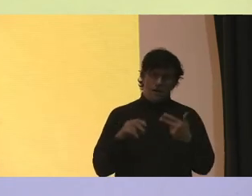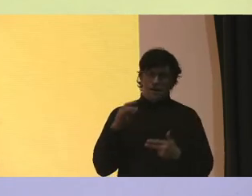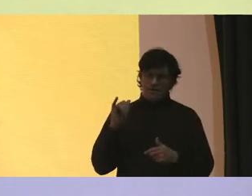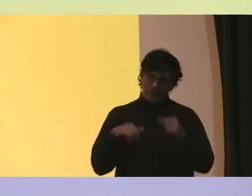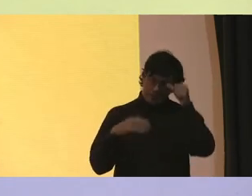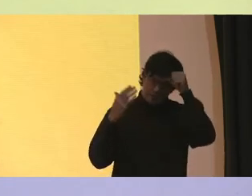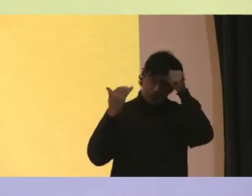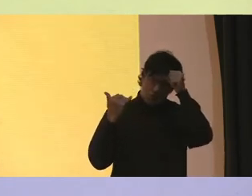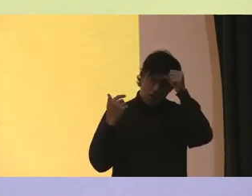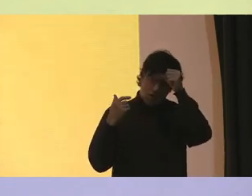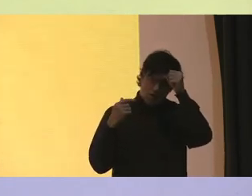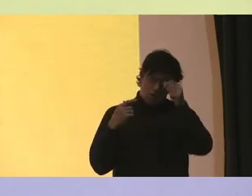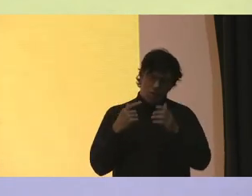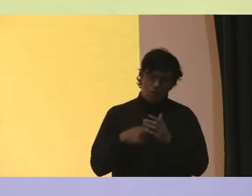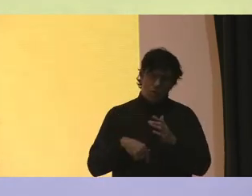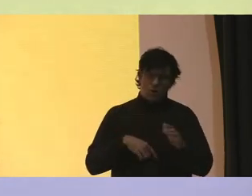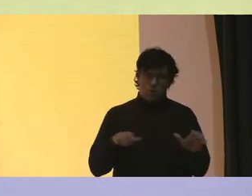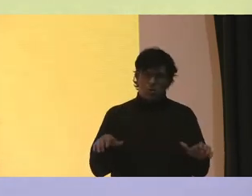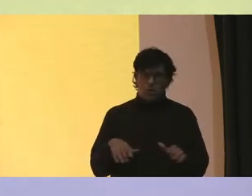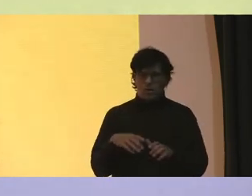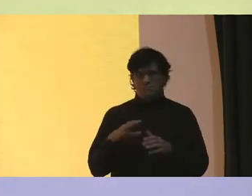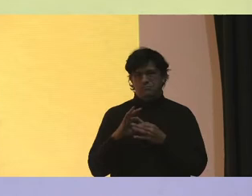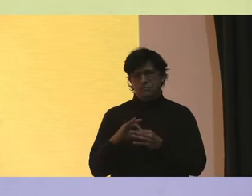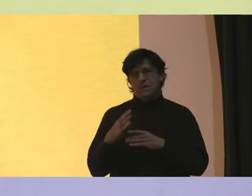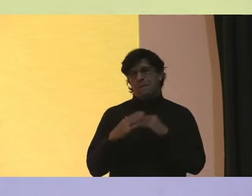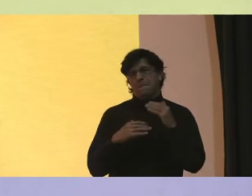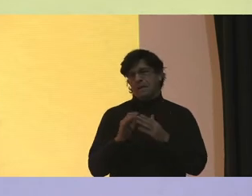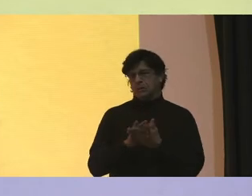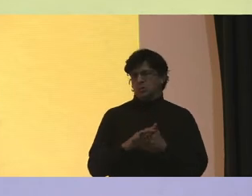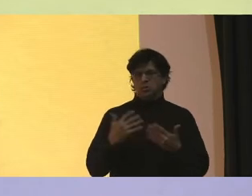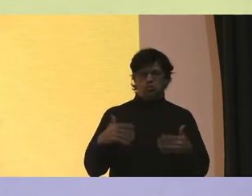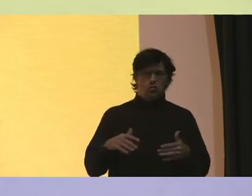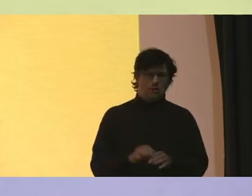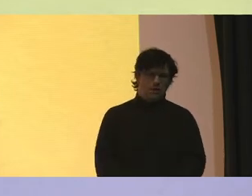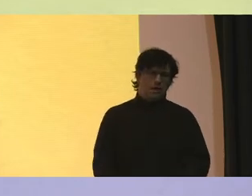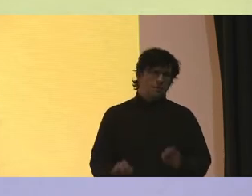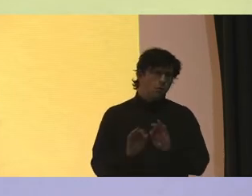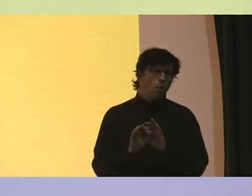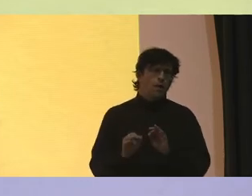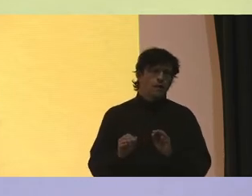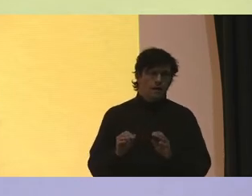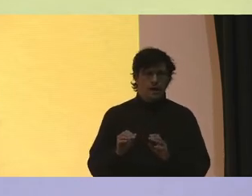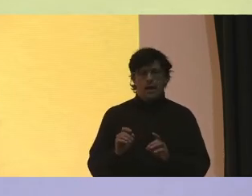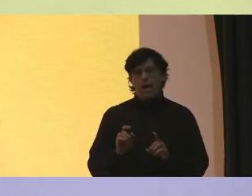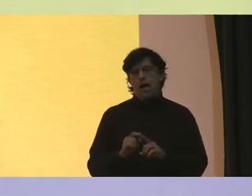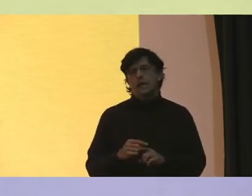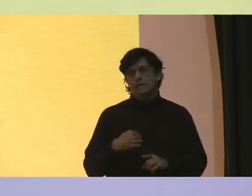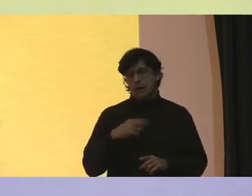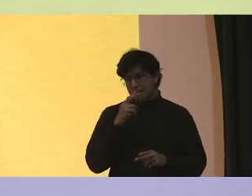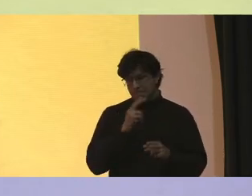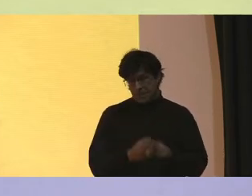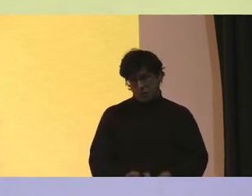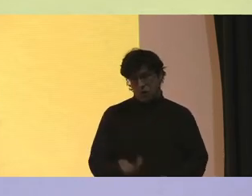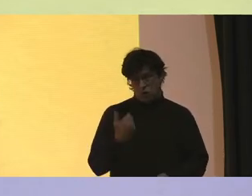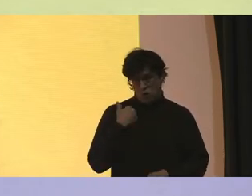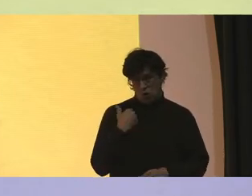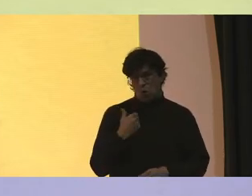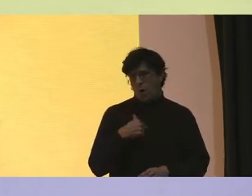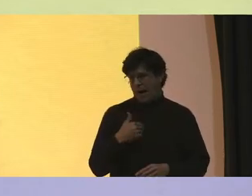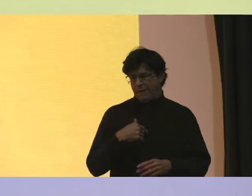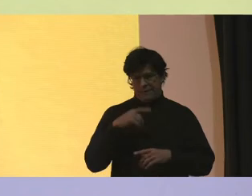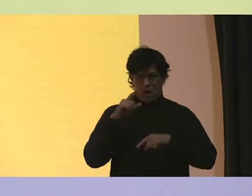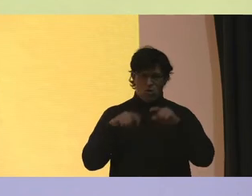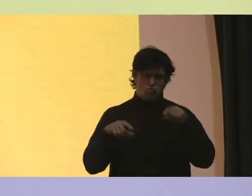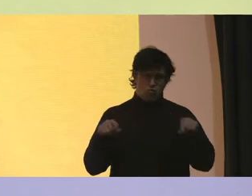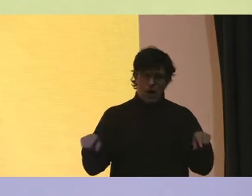what we're doing in terms of building schools is so incredibly important As I mentioned earlier, we have an array